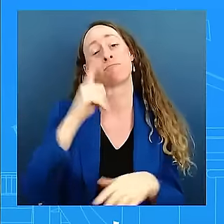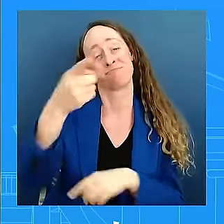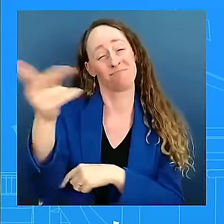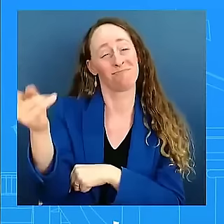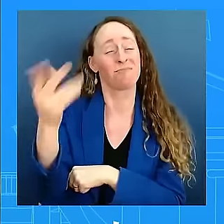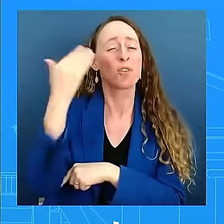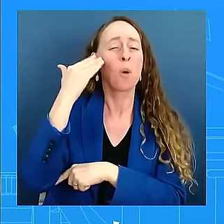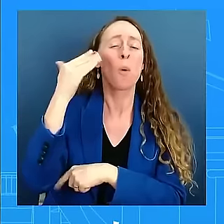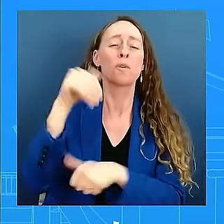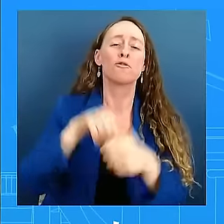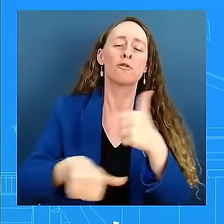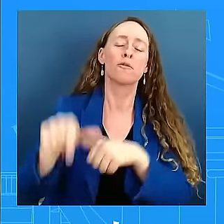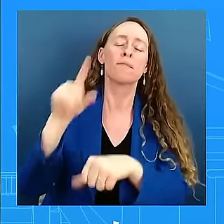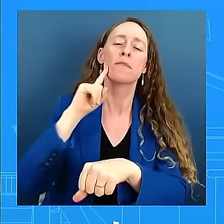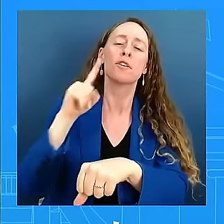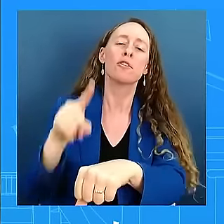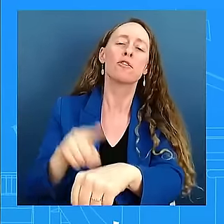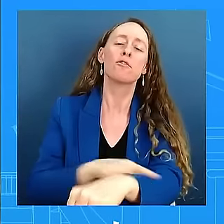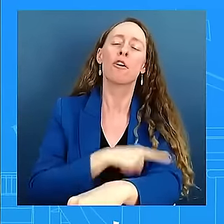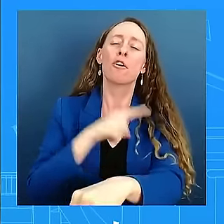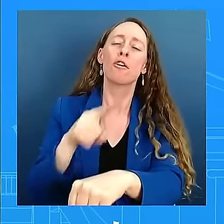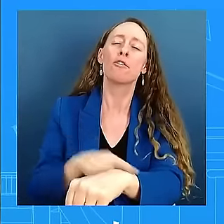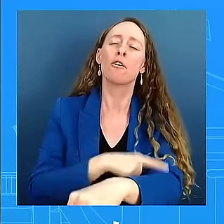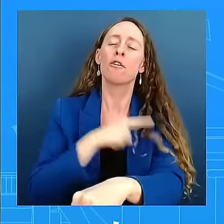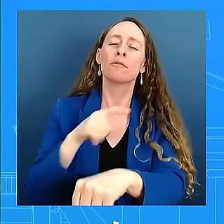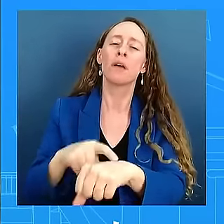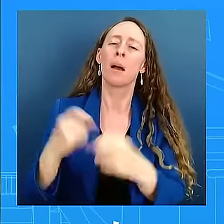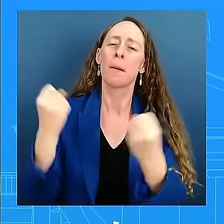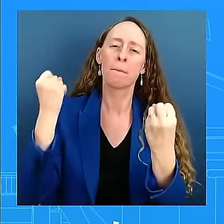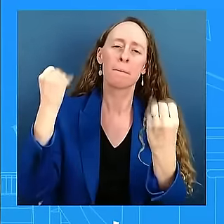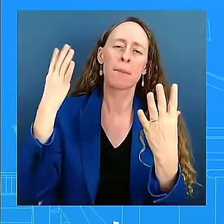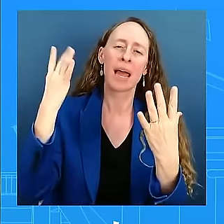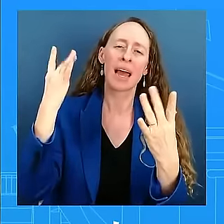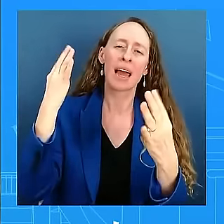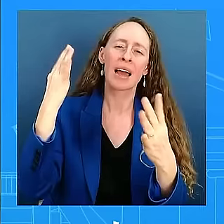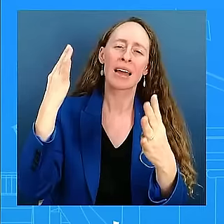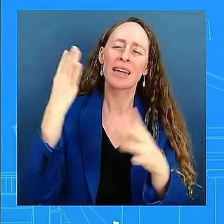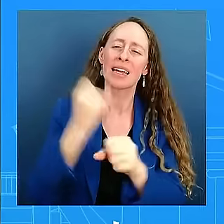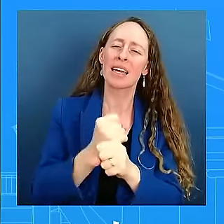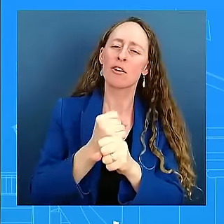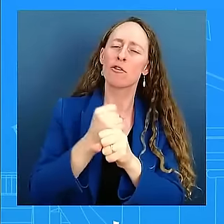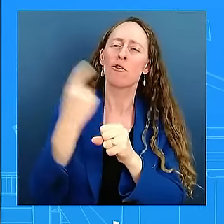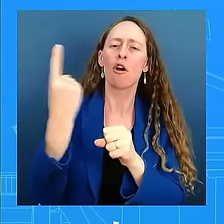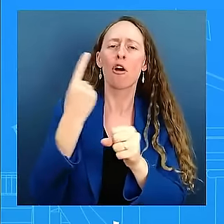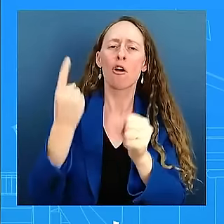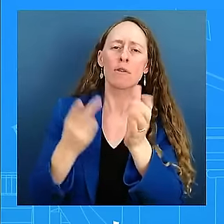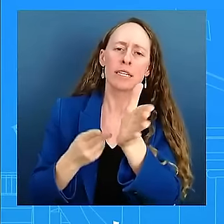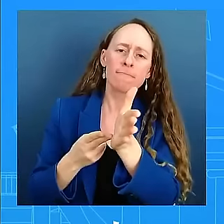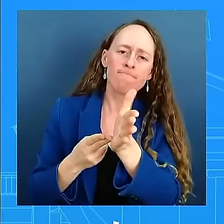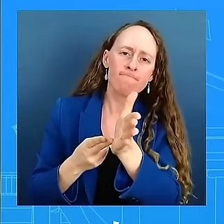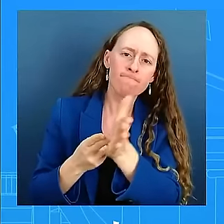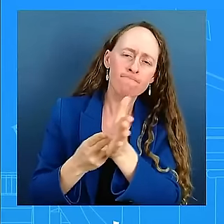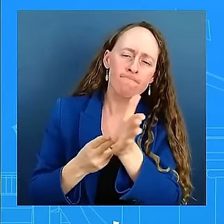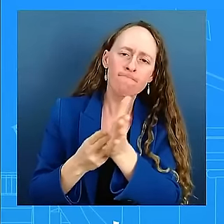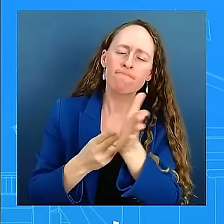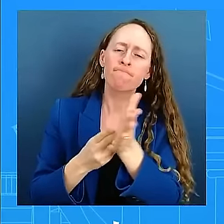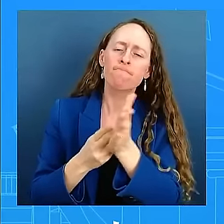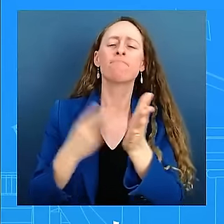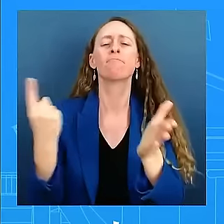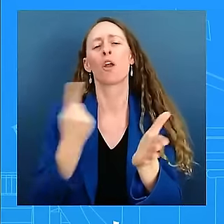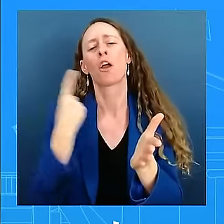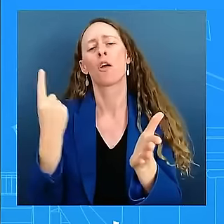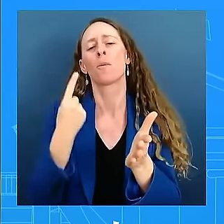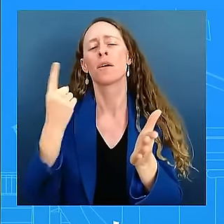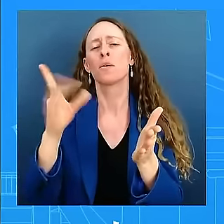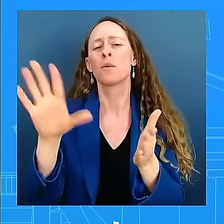conversations that they do have, it's very honest, it's very frank, and that will continue. I don't have anything else beyond what the President stated